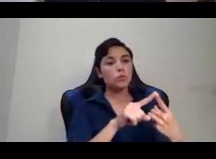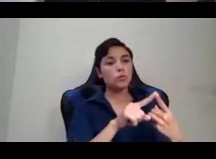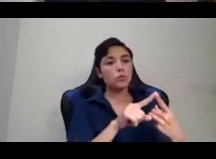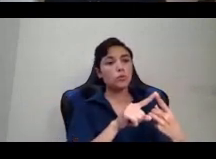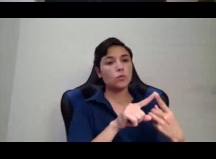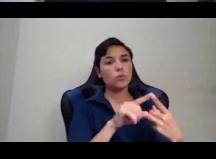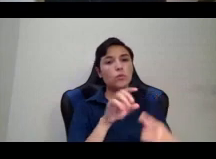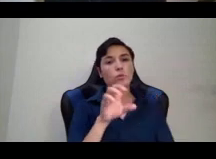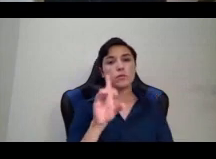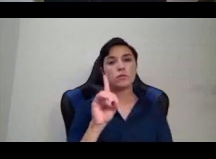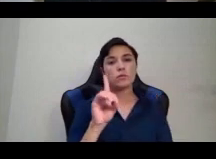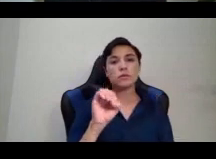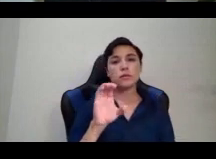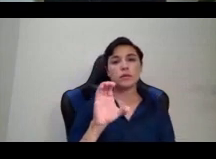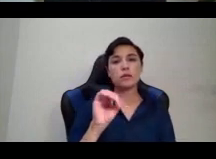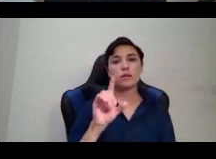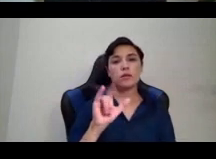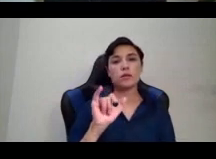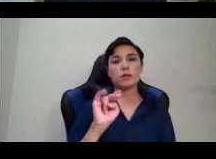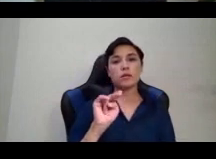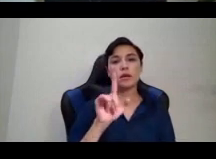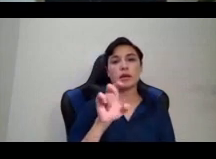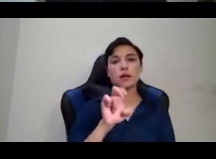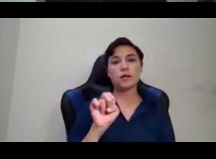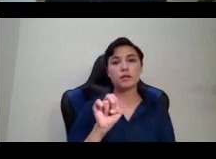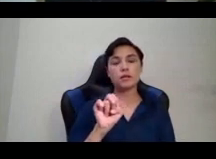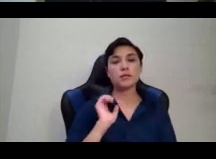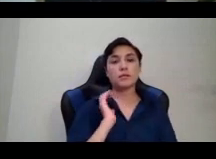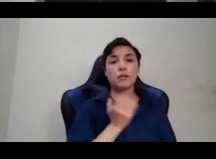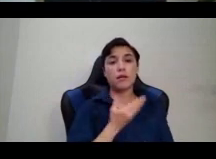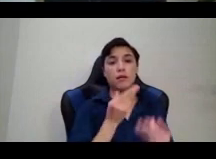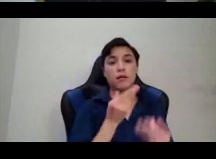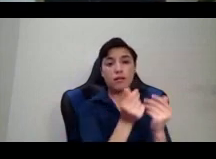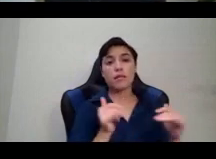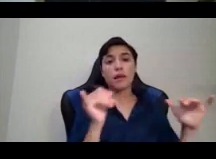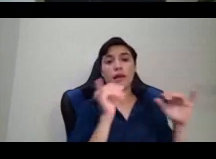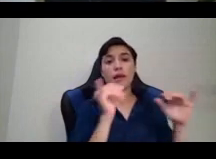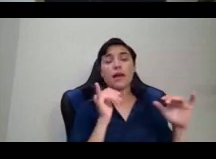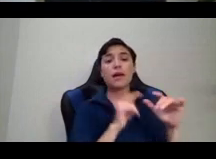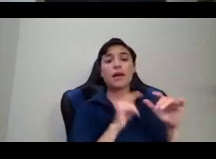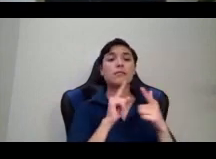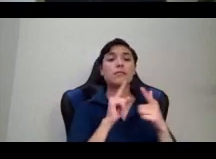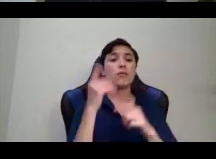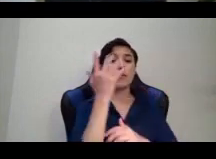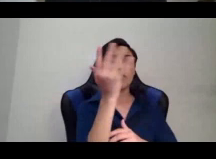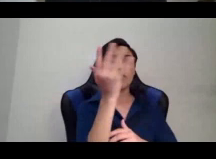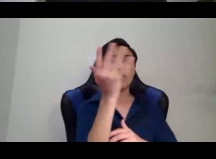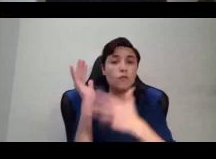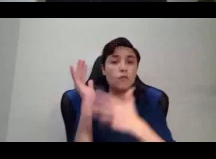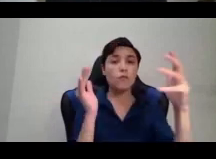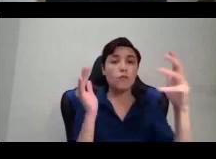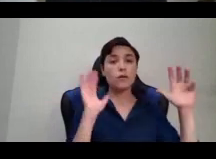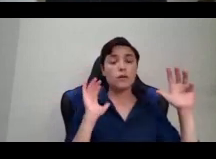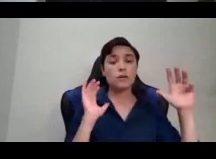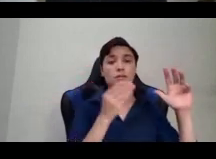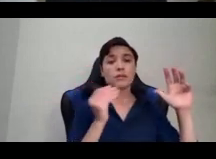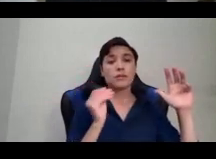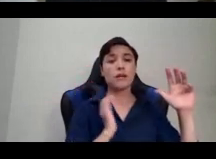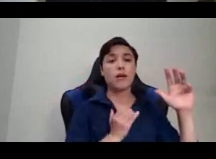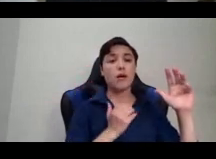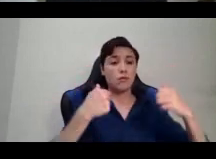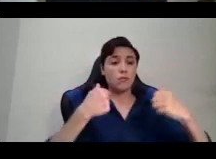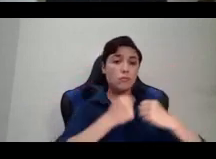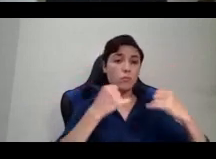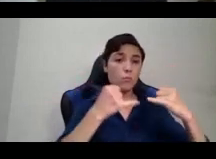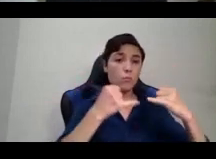decolonize the forests and the rivers and borders, and also the struggle to decolonize gender, which is